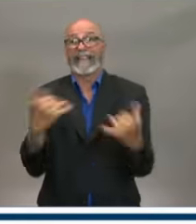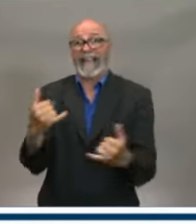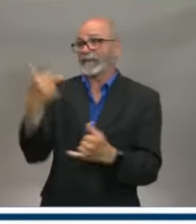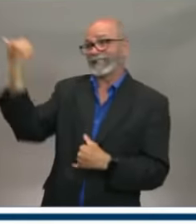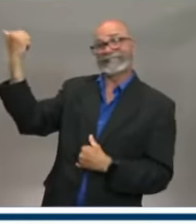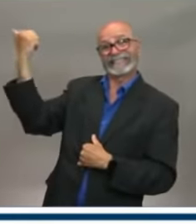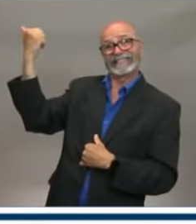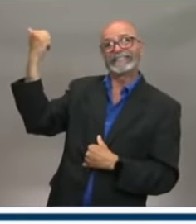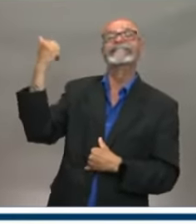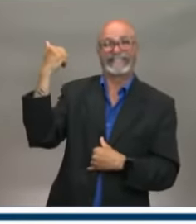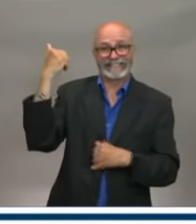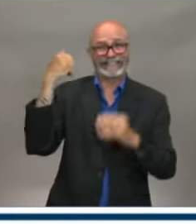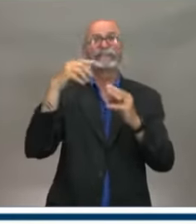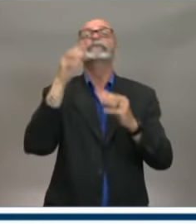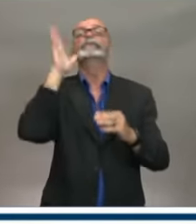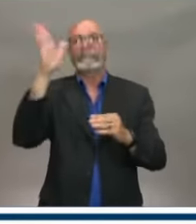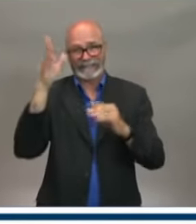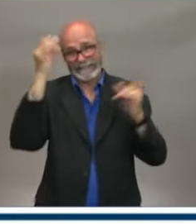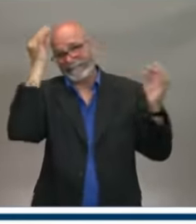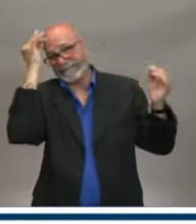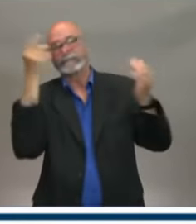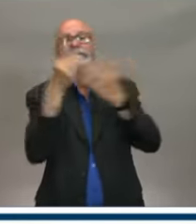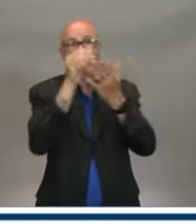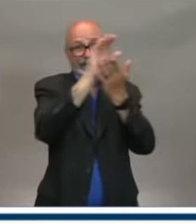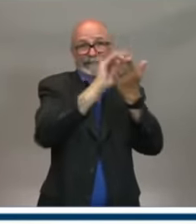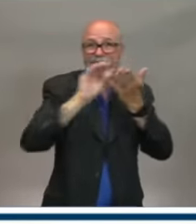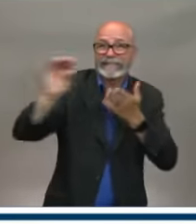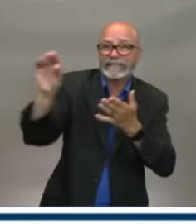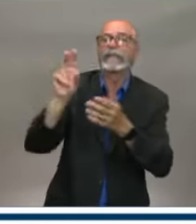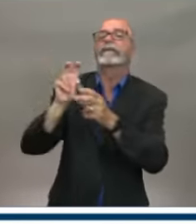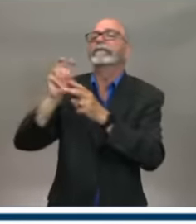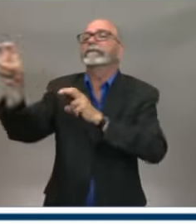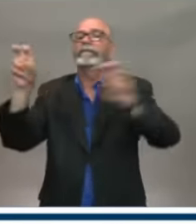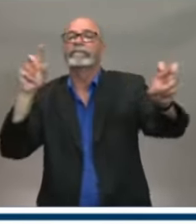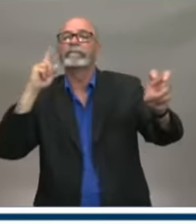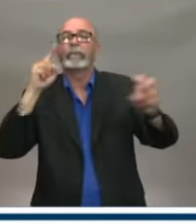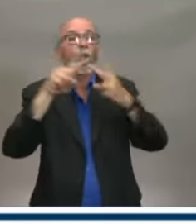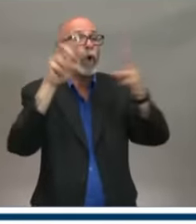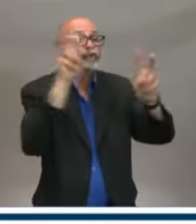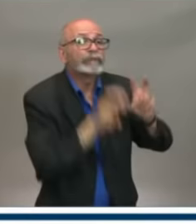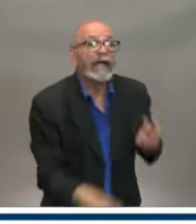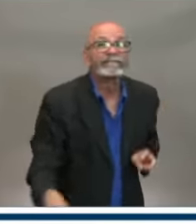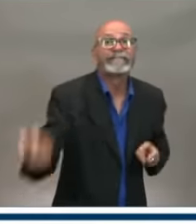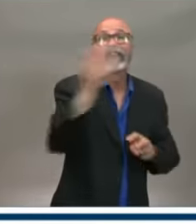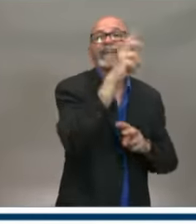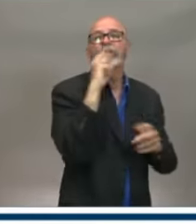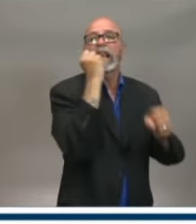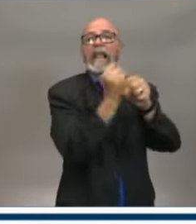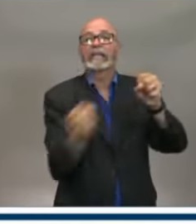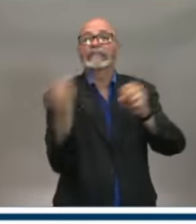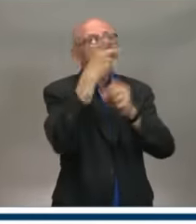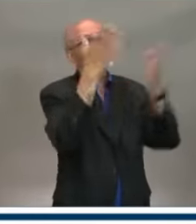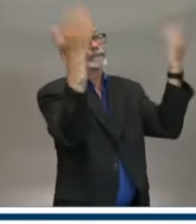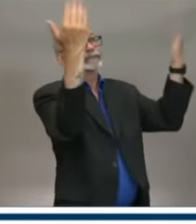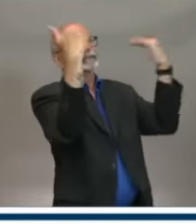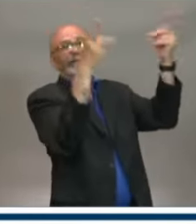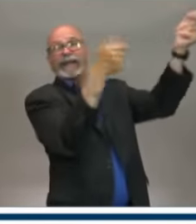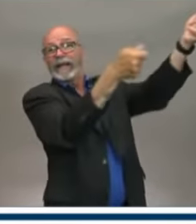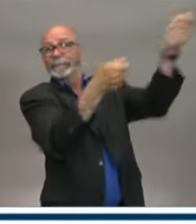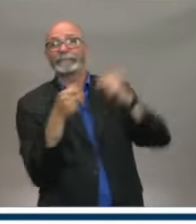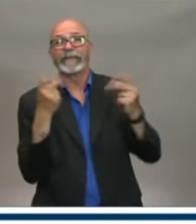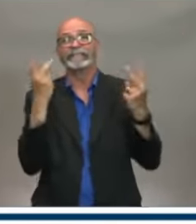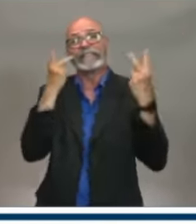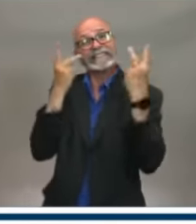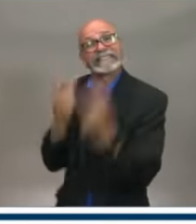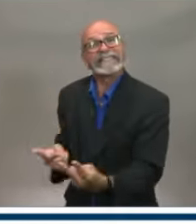making strategic investments in some of those for the tourism season next year to attract people. Our waterfront investments will